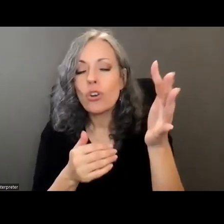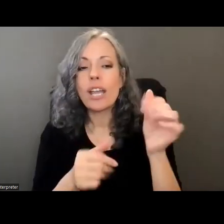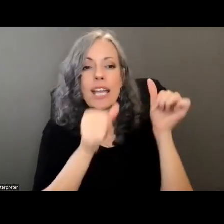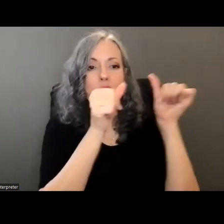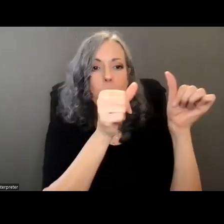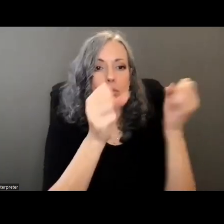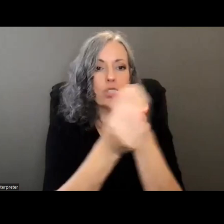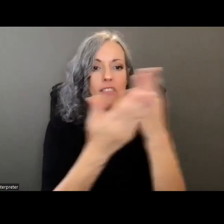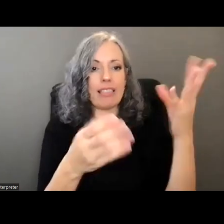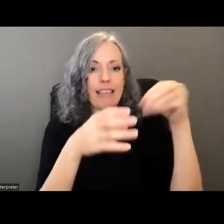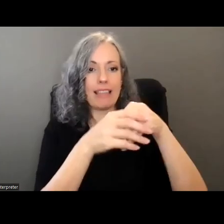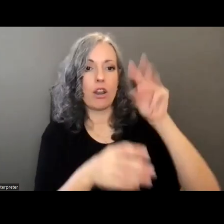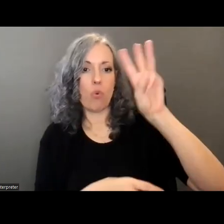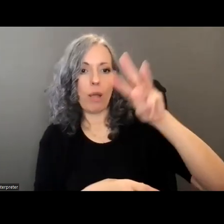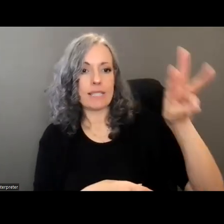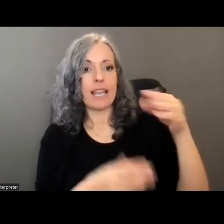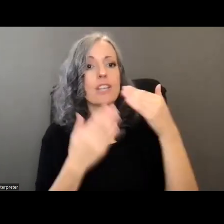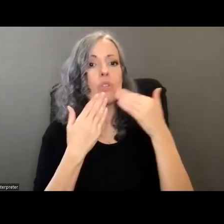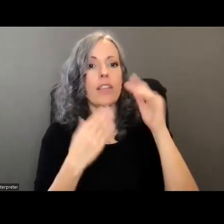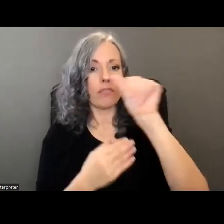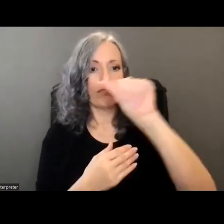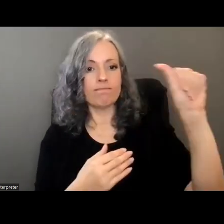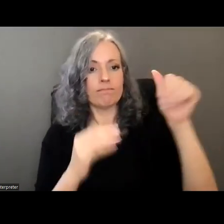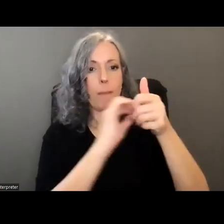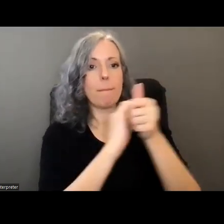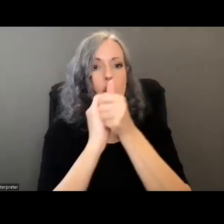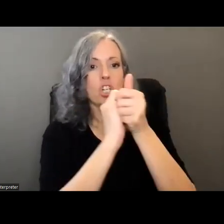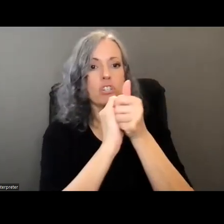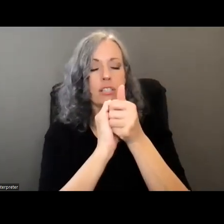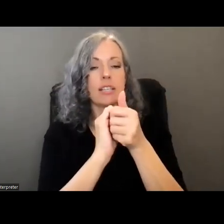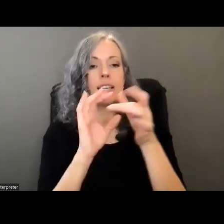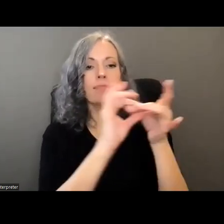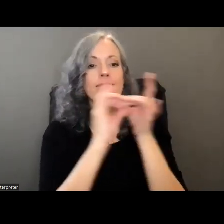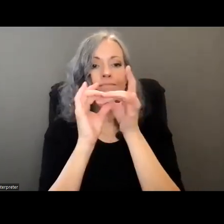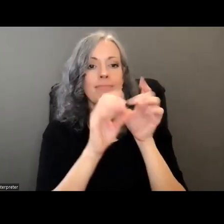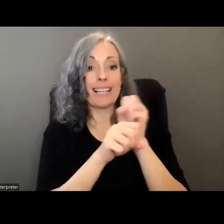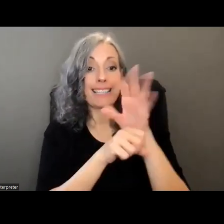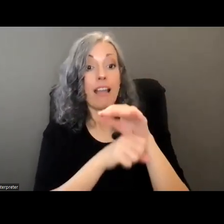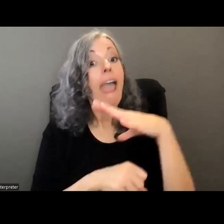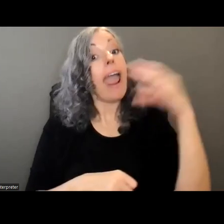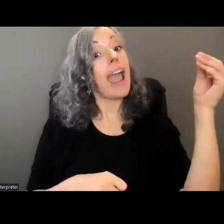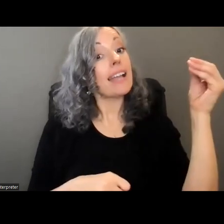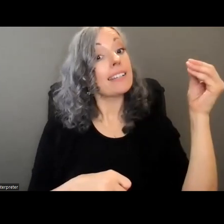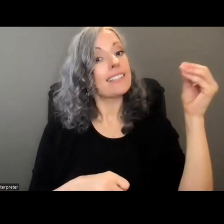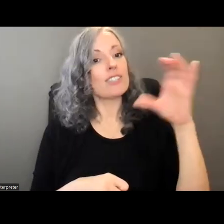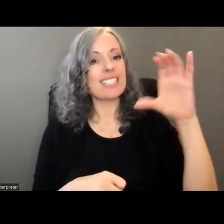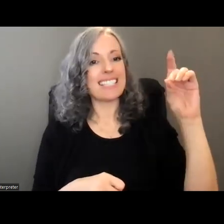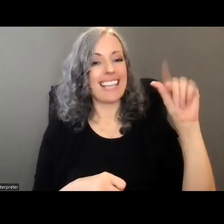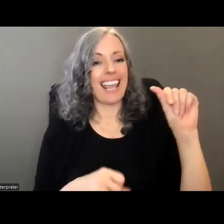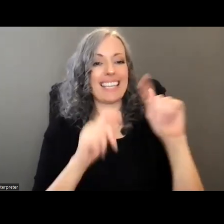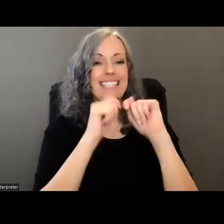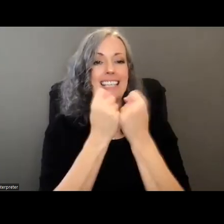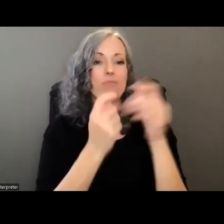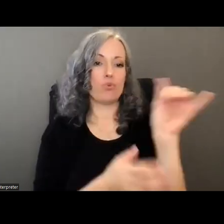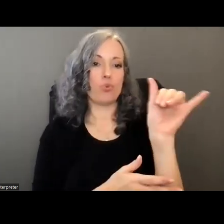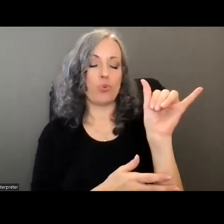to our website so thank you to our aaa partners and to collaborative consulting and to the cda team as you heard we've